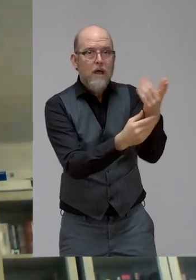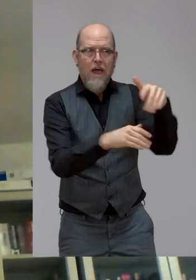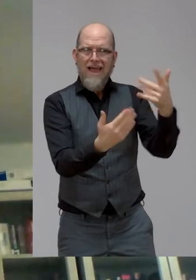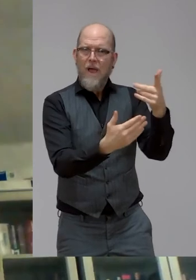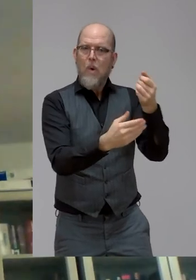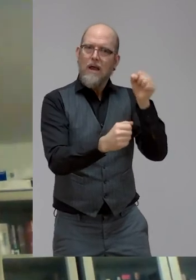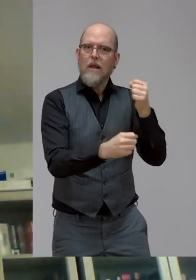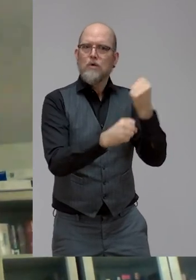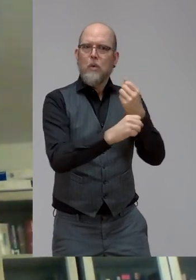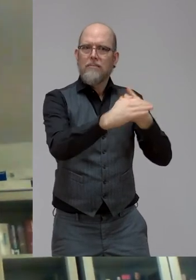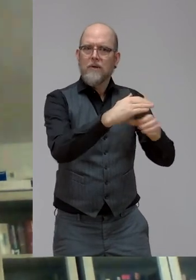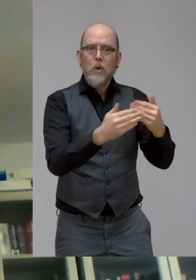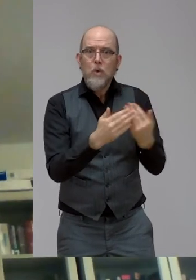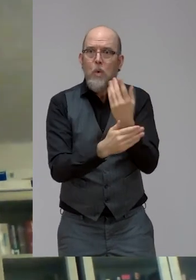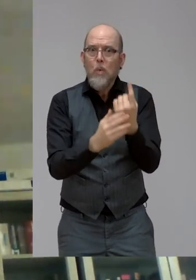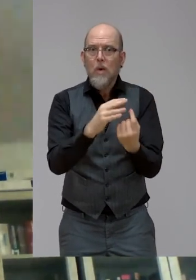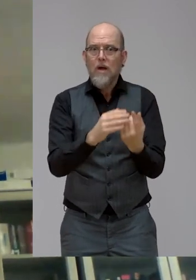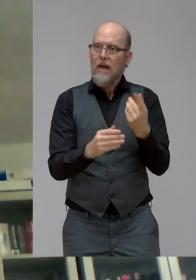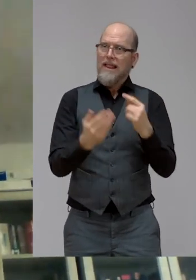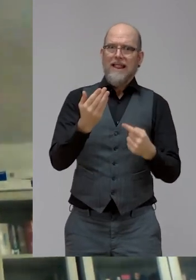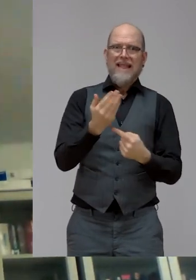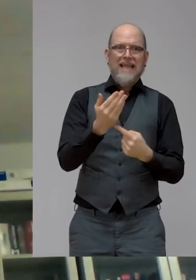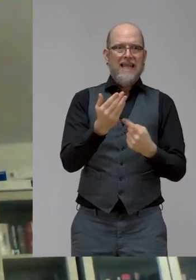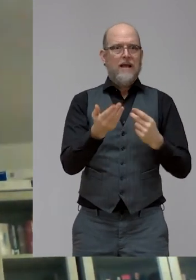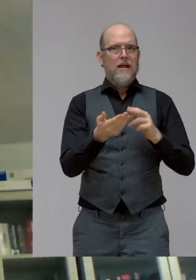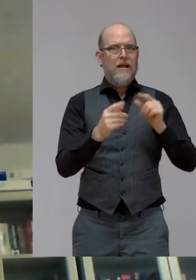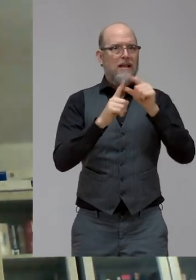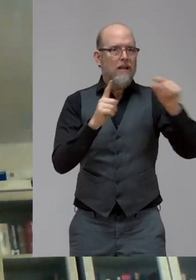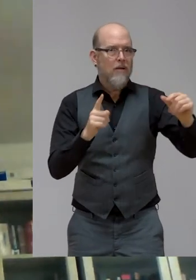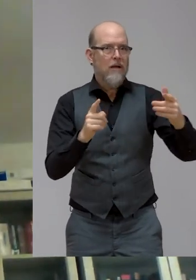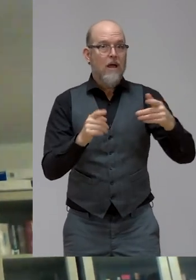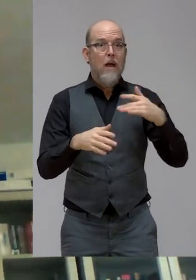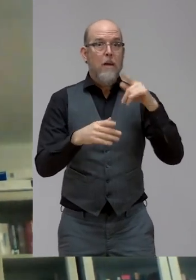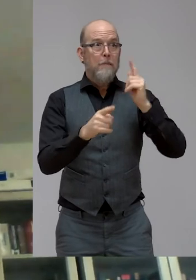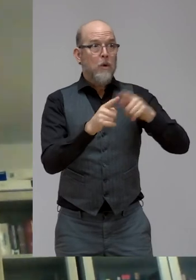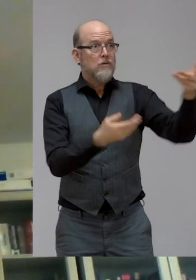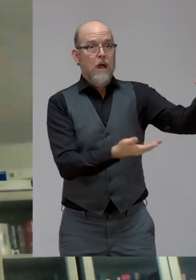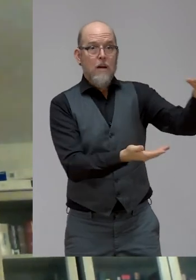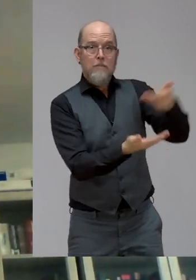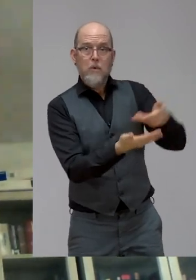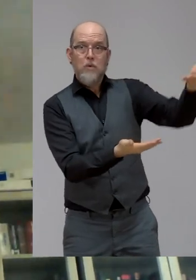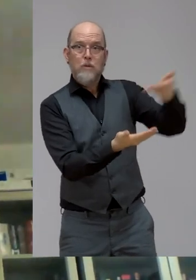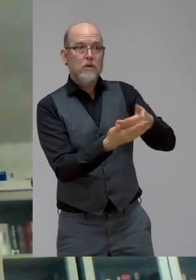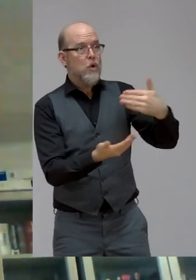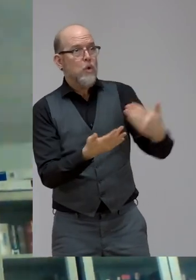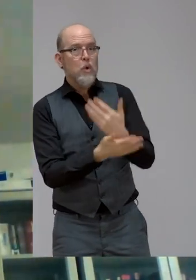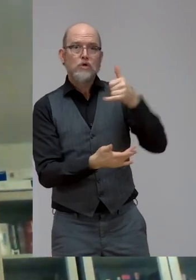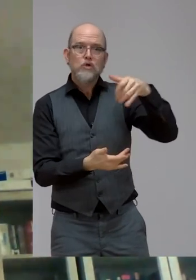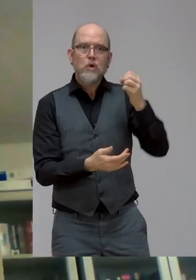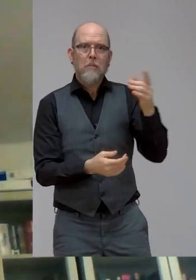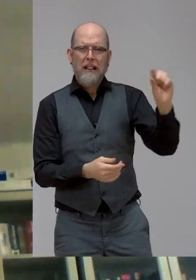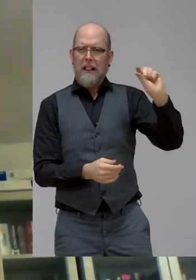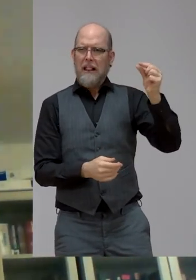mismatch between demand and supply on some of these jobs. Cybersecurity data analysts at all different